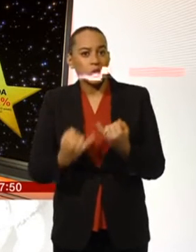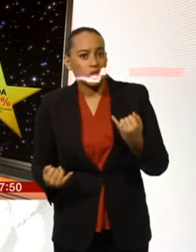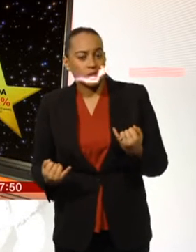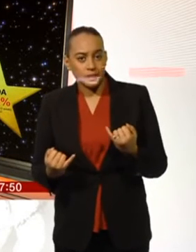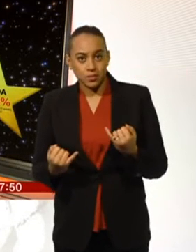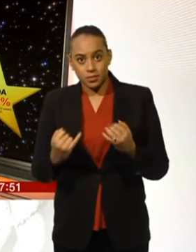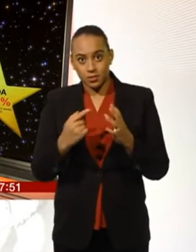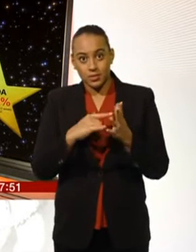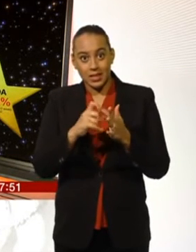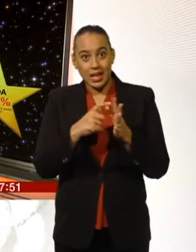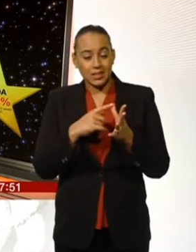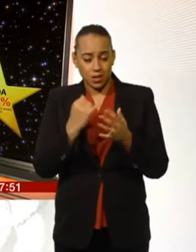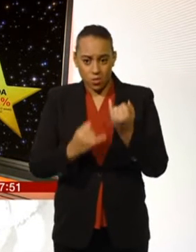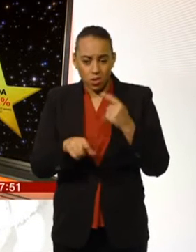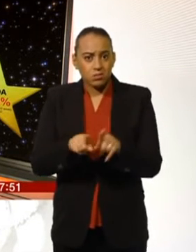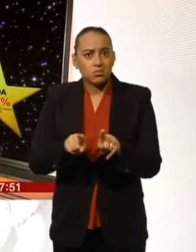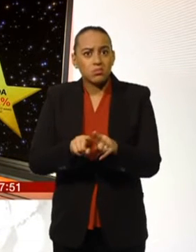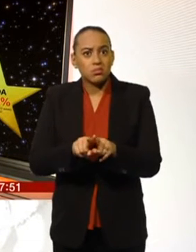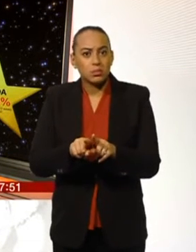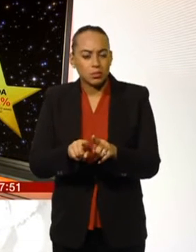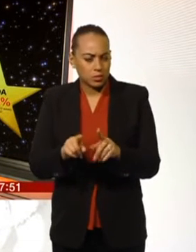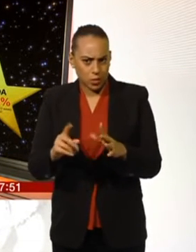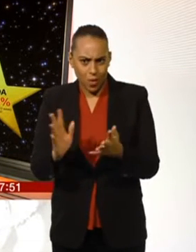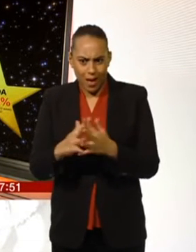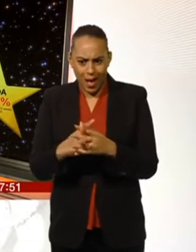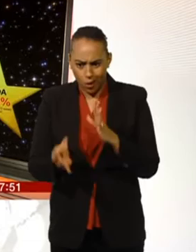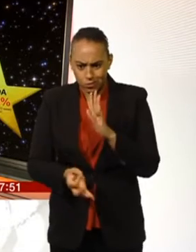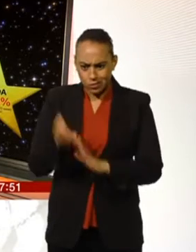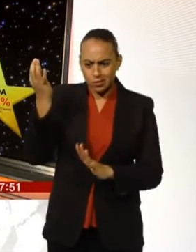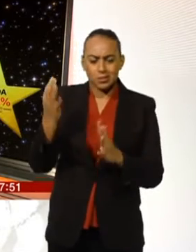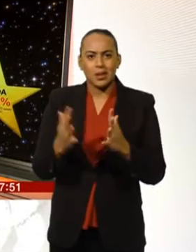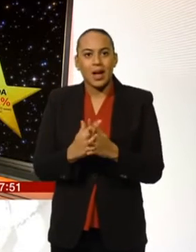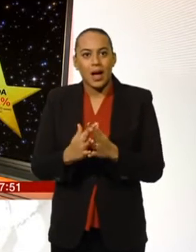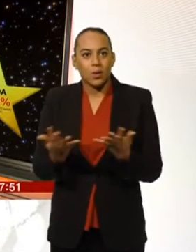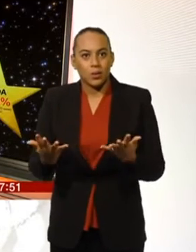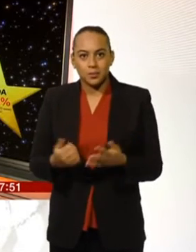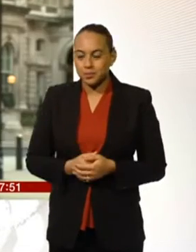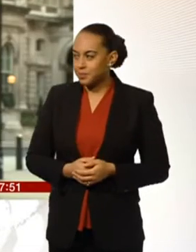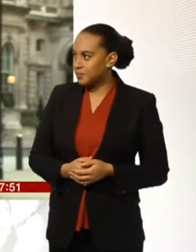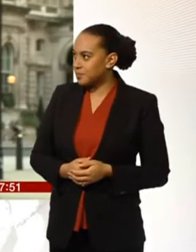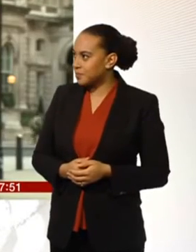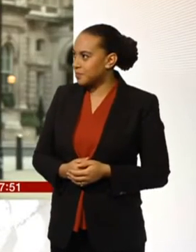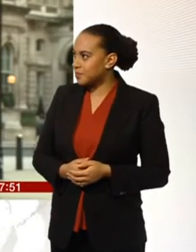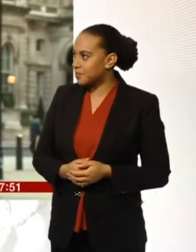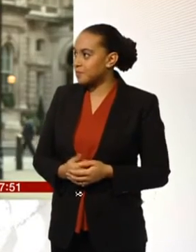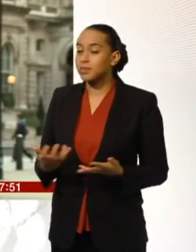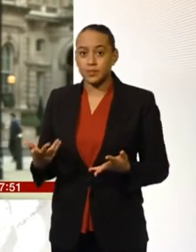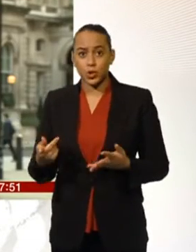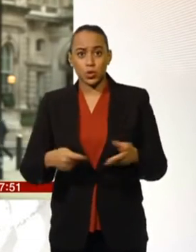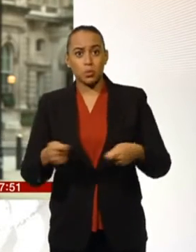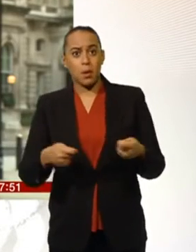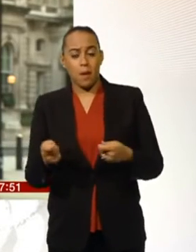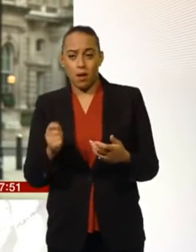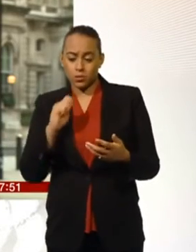at Asda. So what will be the ultimate weapon to win the war? I'll give you a clue. It's certainly not the Death Star. Well, supermarkets are going to